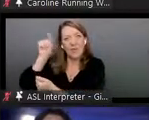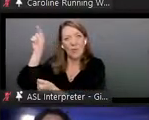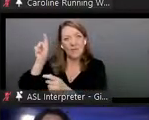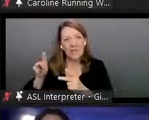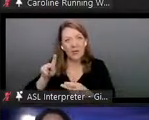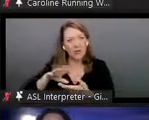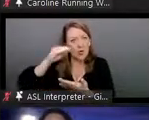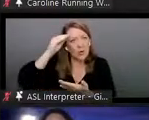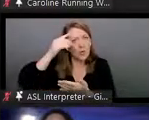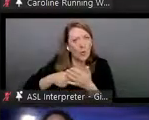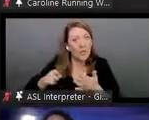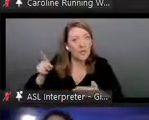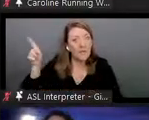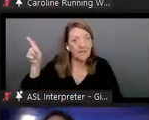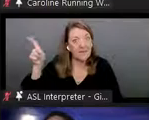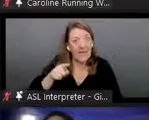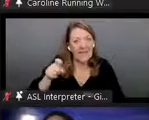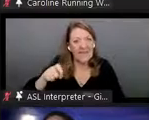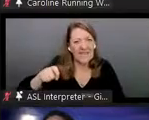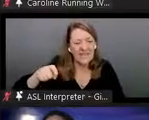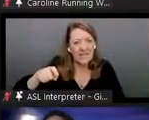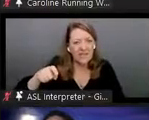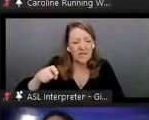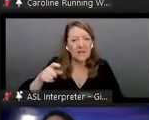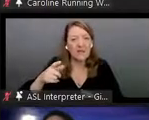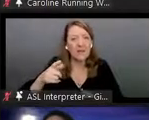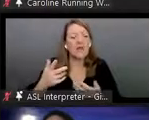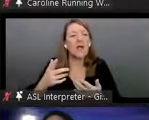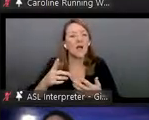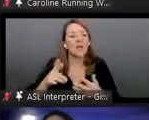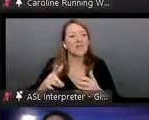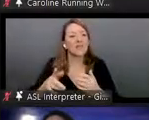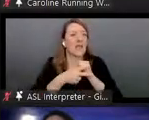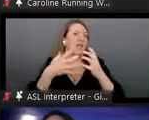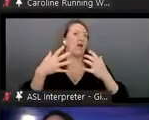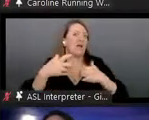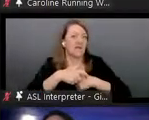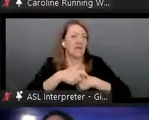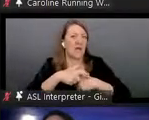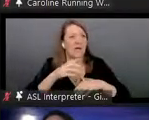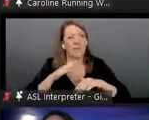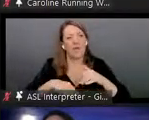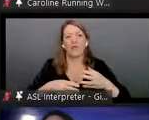and, um, and doing so can also save you a lot of time and resource as well. Um,